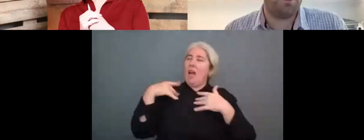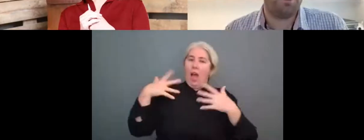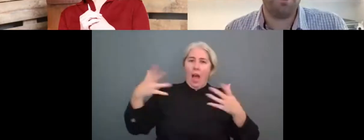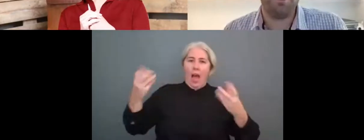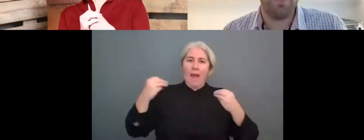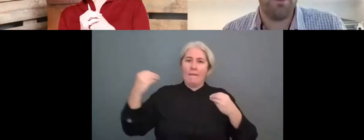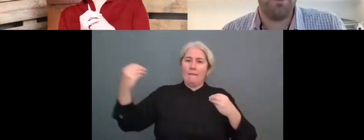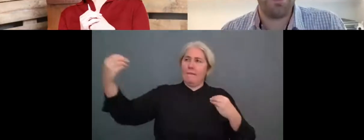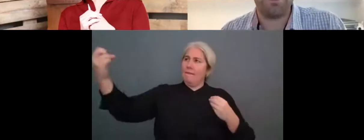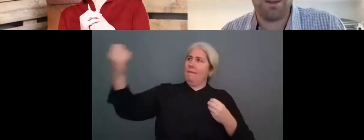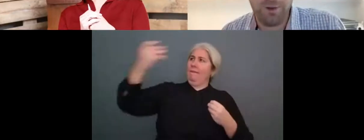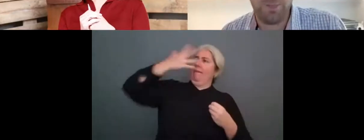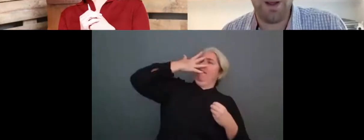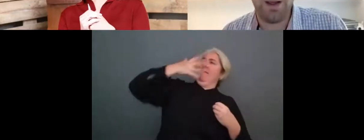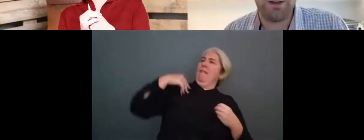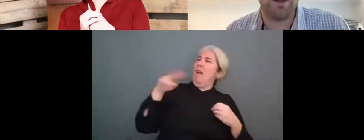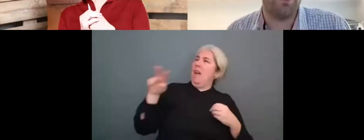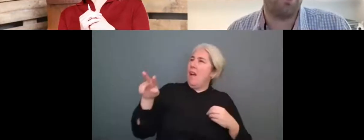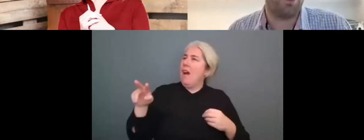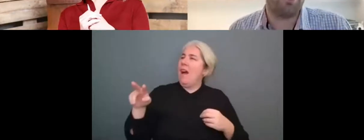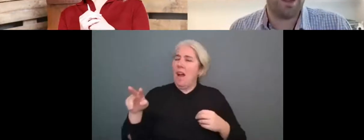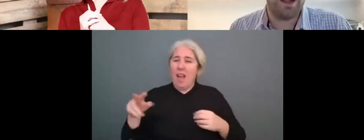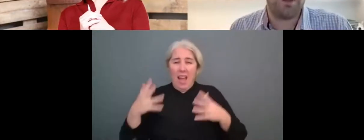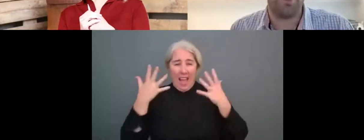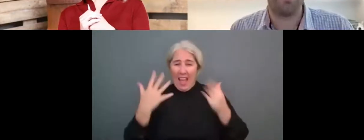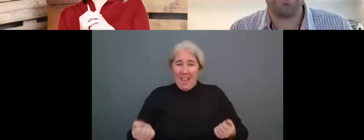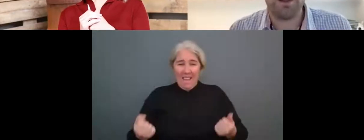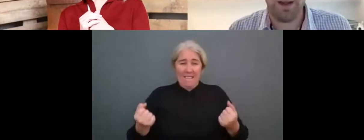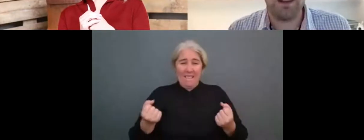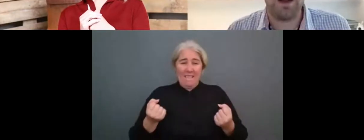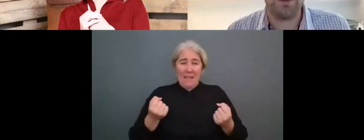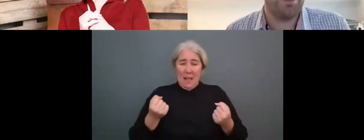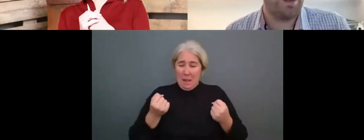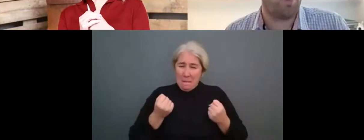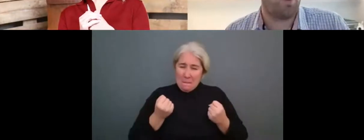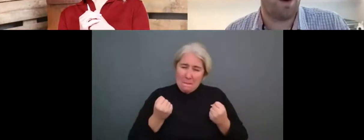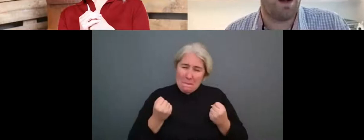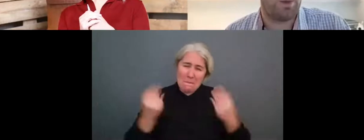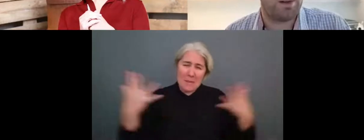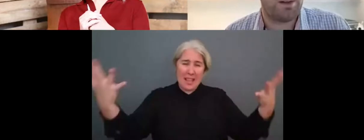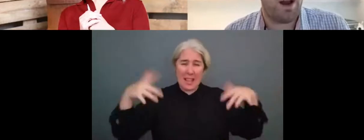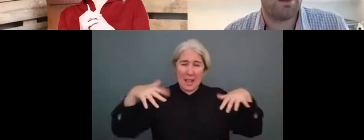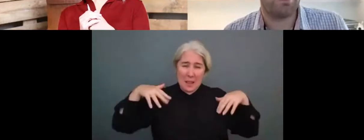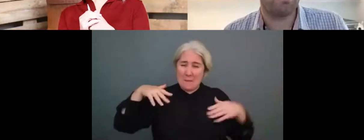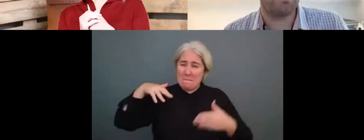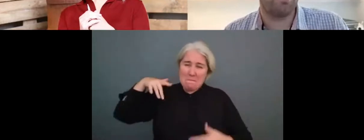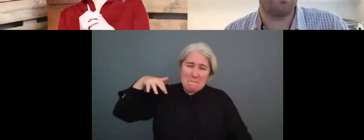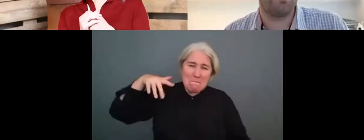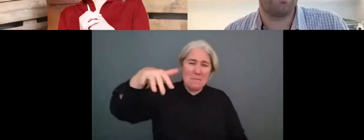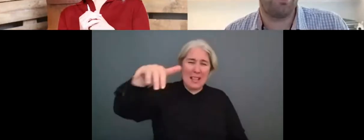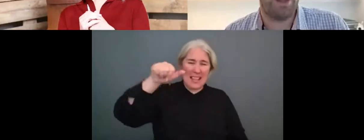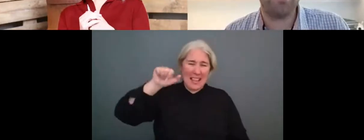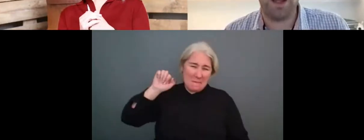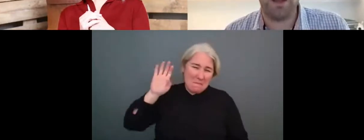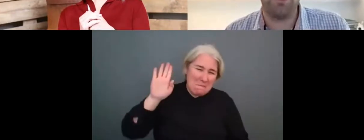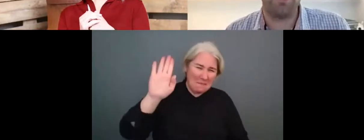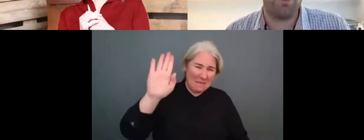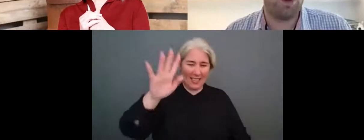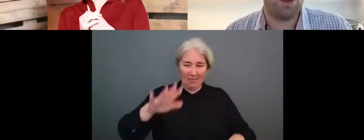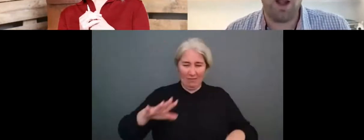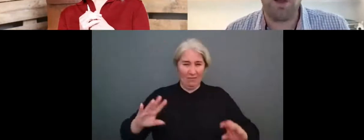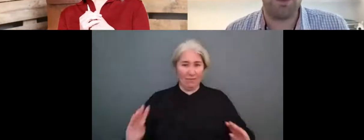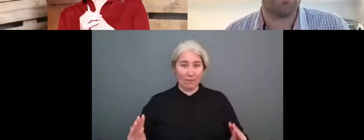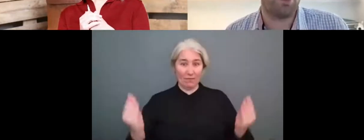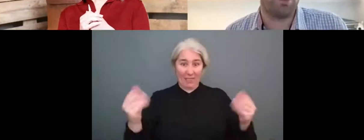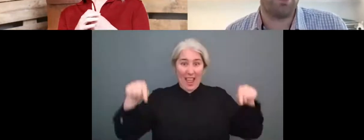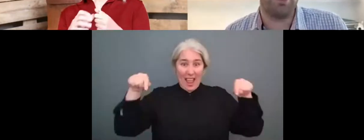you know, we've got millions, if not billions of, of kids participating. And we're, we're starting to, to educate them to be